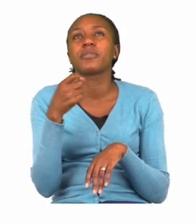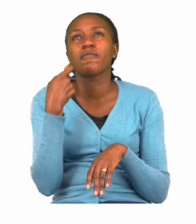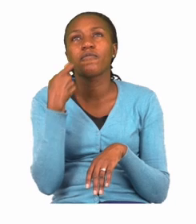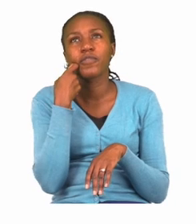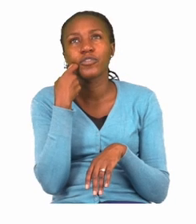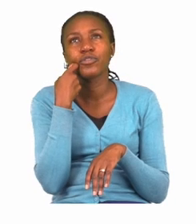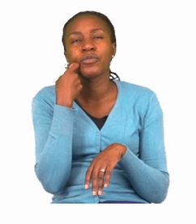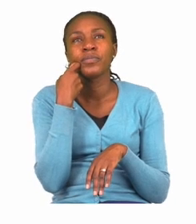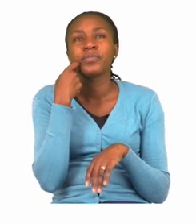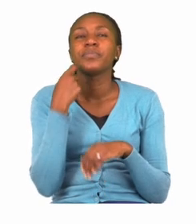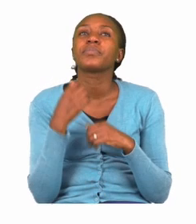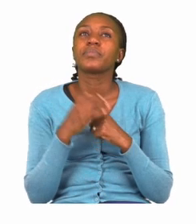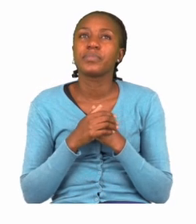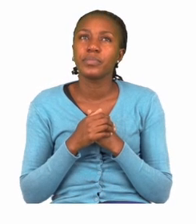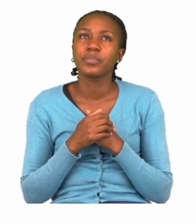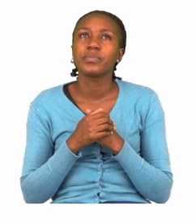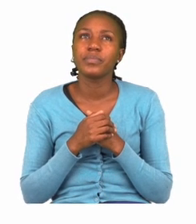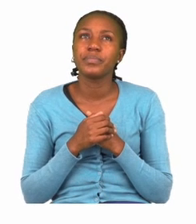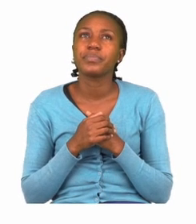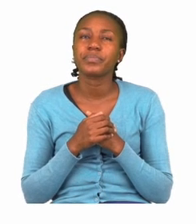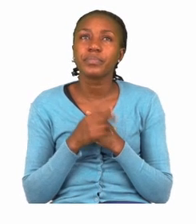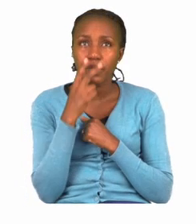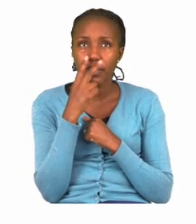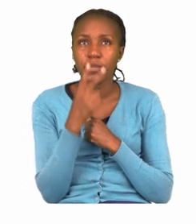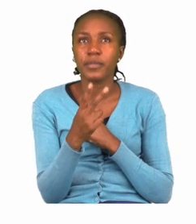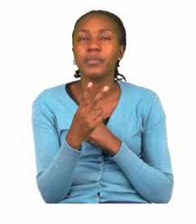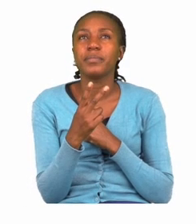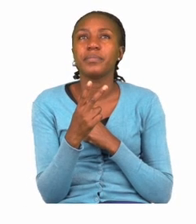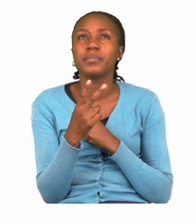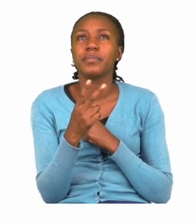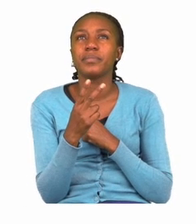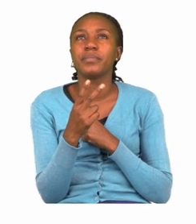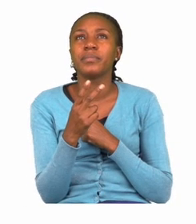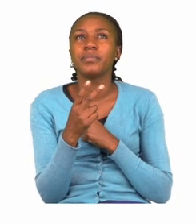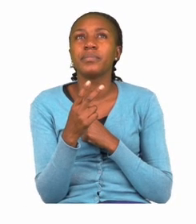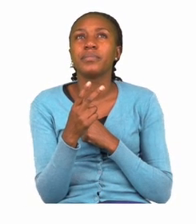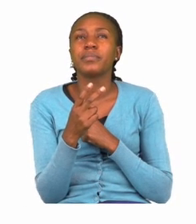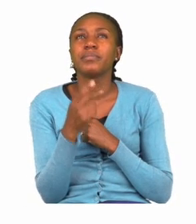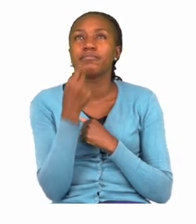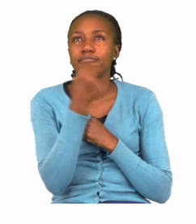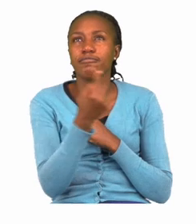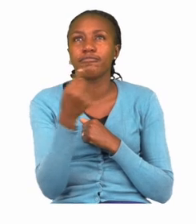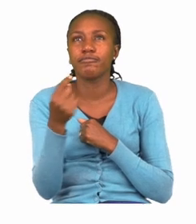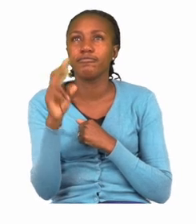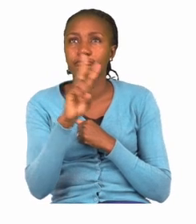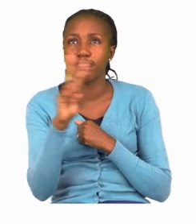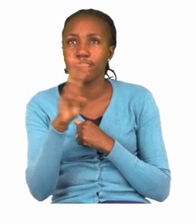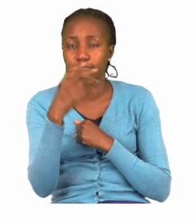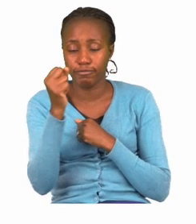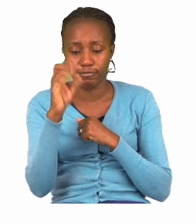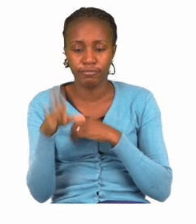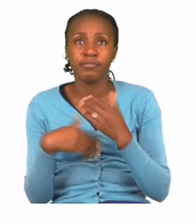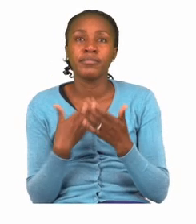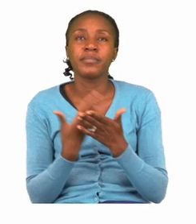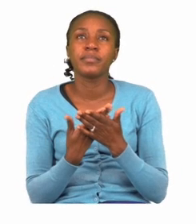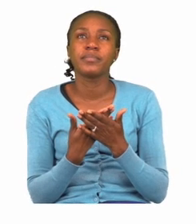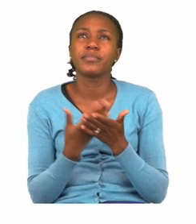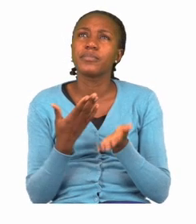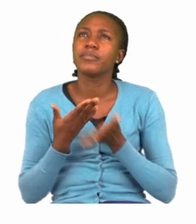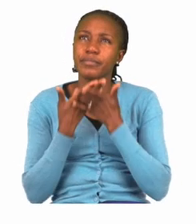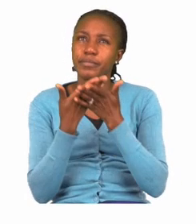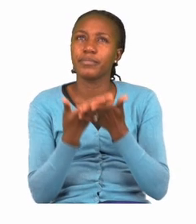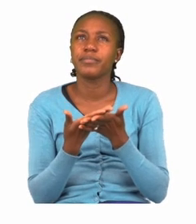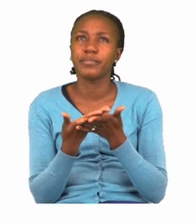Now you will see once again boys and girls, every vocabulary word has a picture to help you